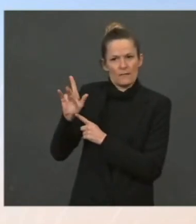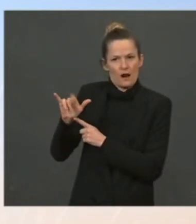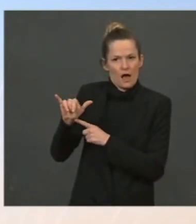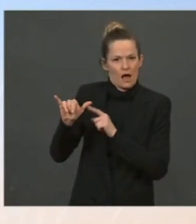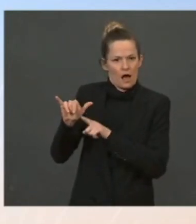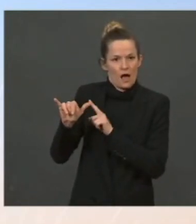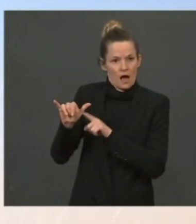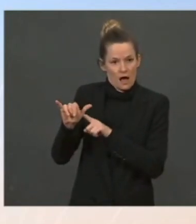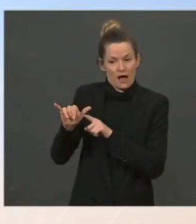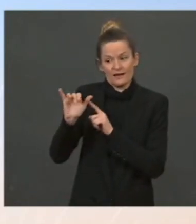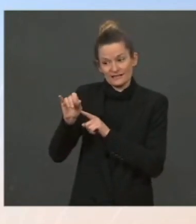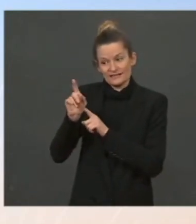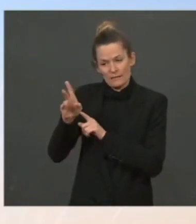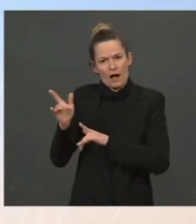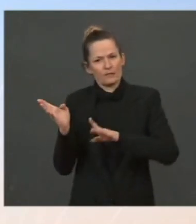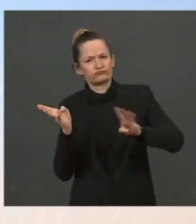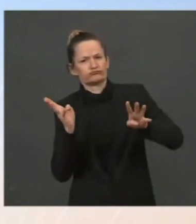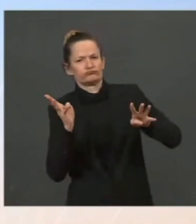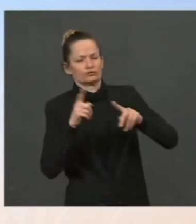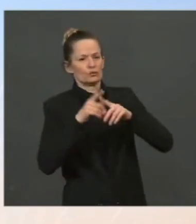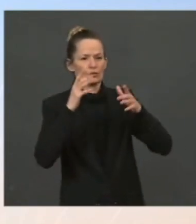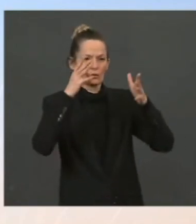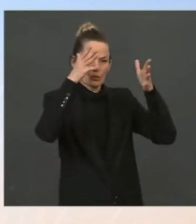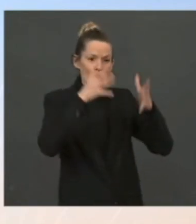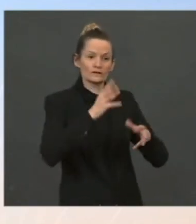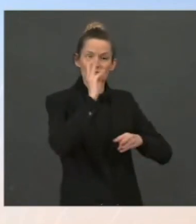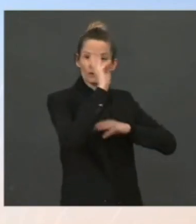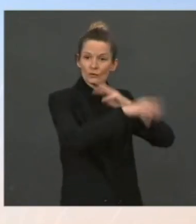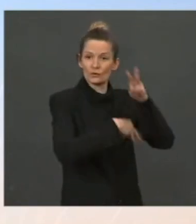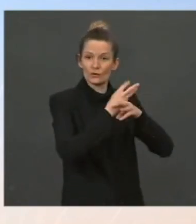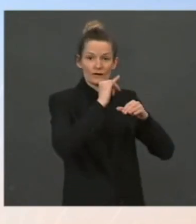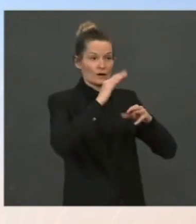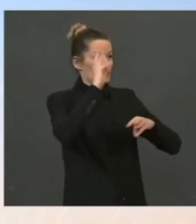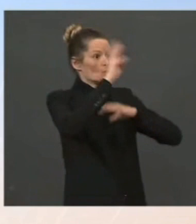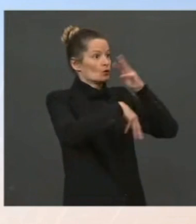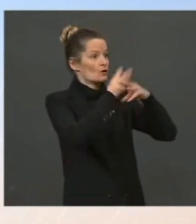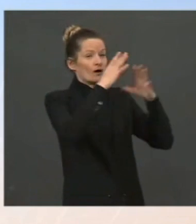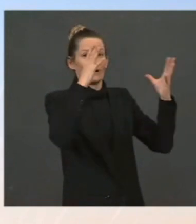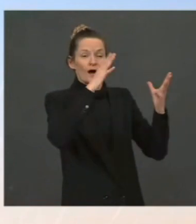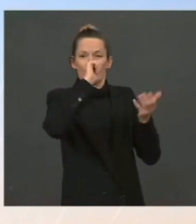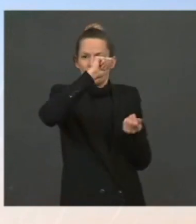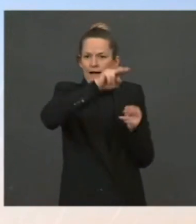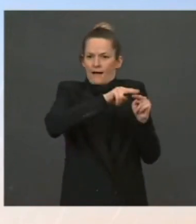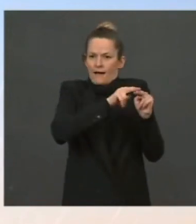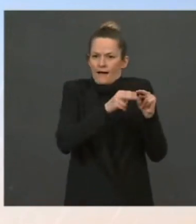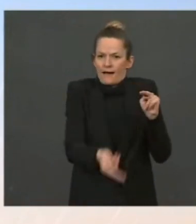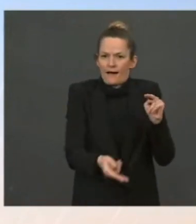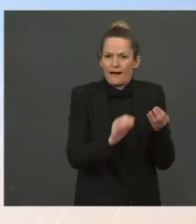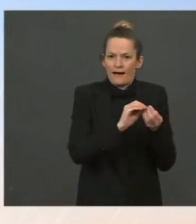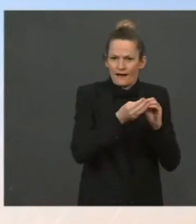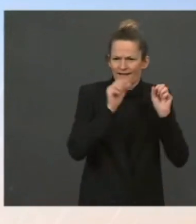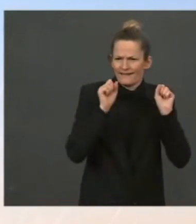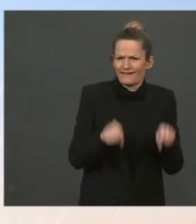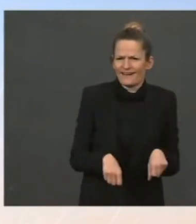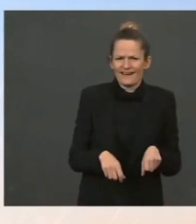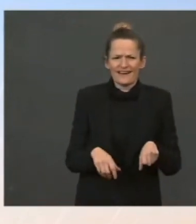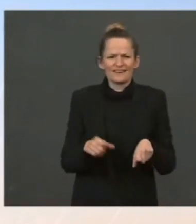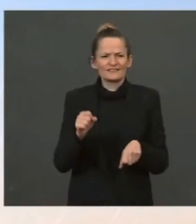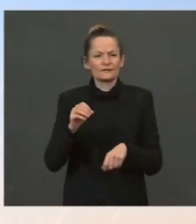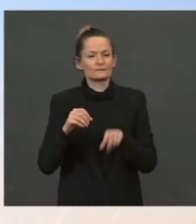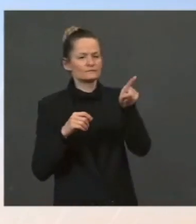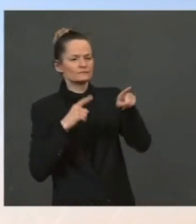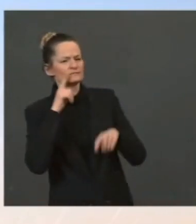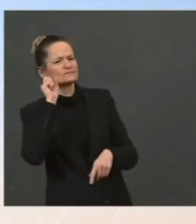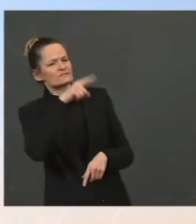world so that we can reduce the pressures at the pump. So just to check, you're saying that U.S. companies have not necessarily returned to production? Have not